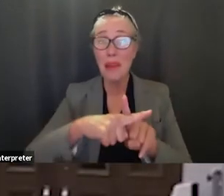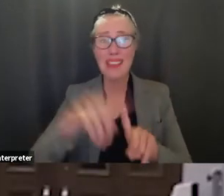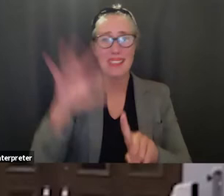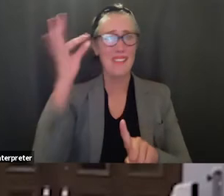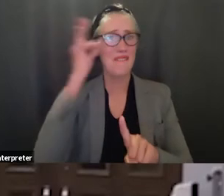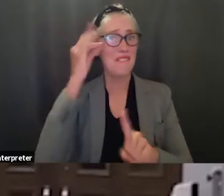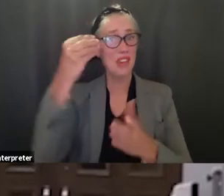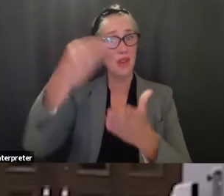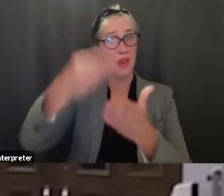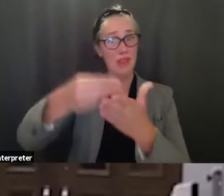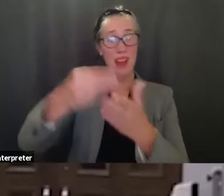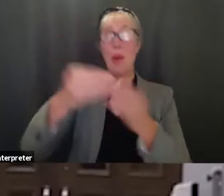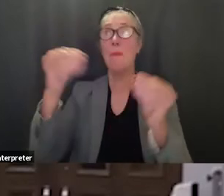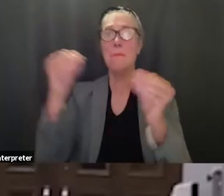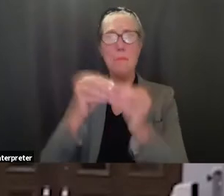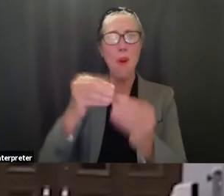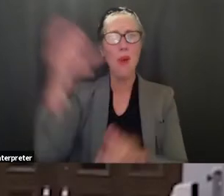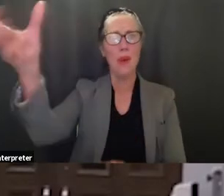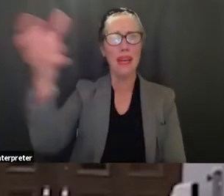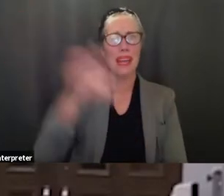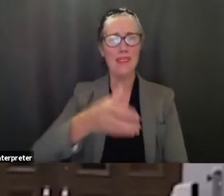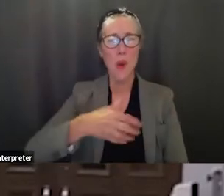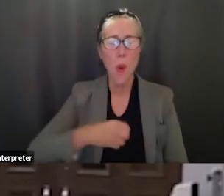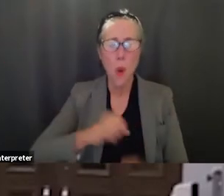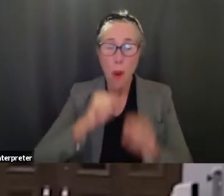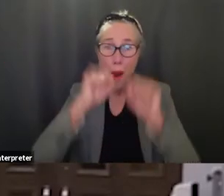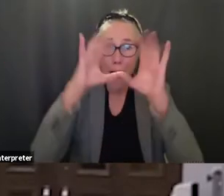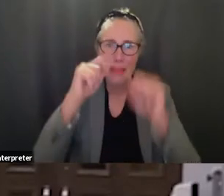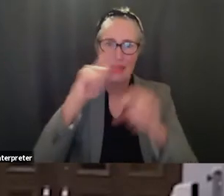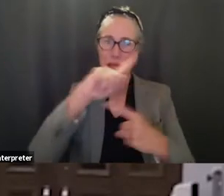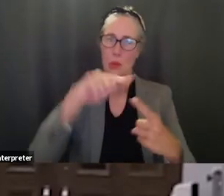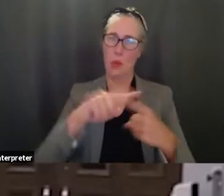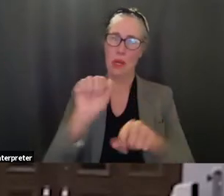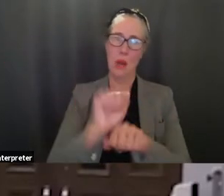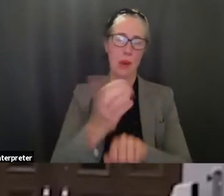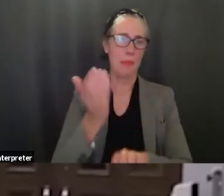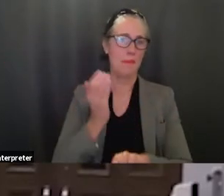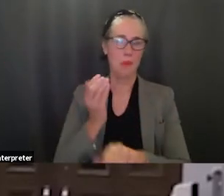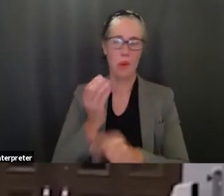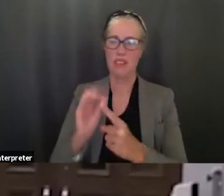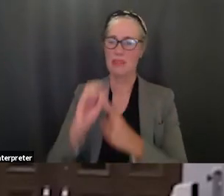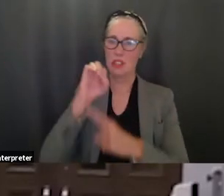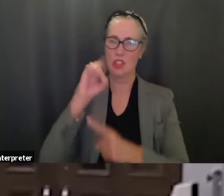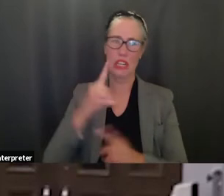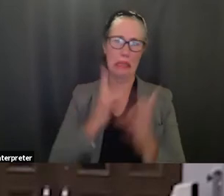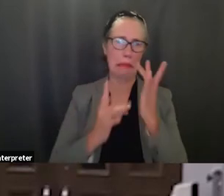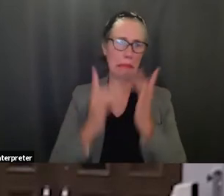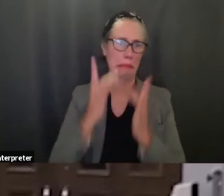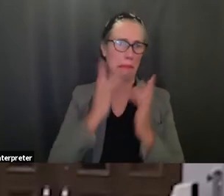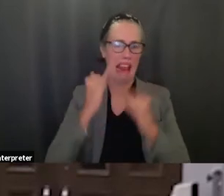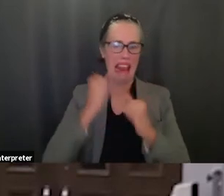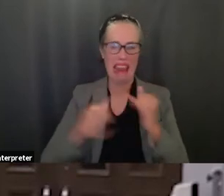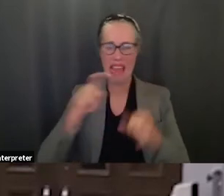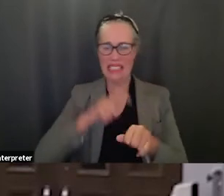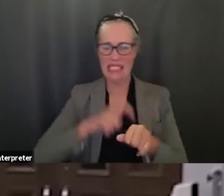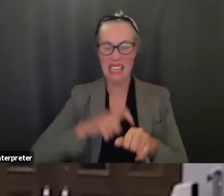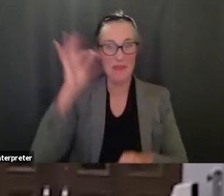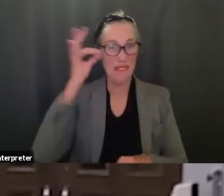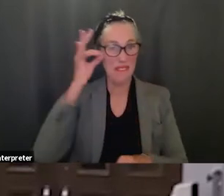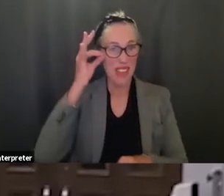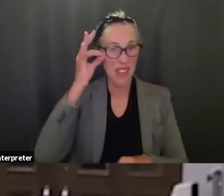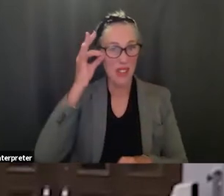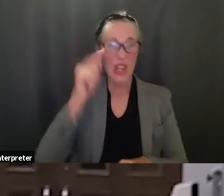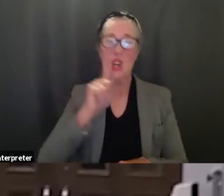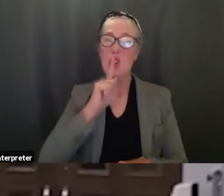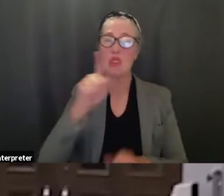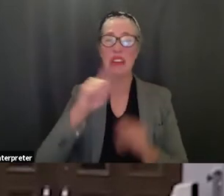amazing because in the whole time that i worked in special education um the last time federal funding has just been